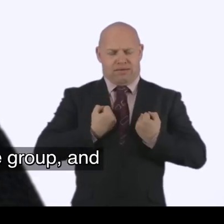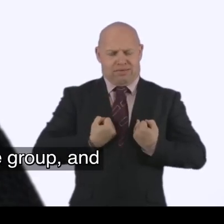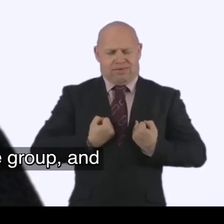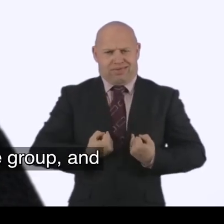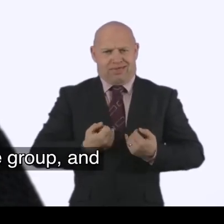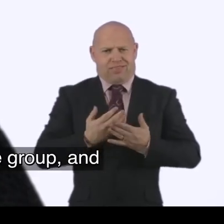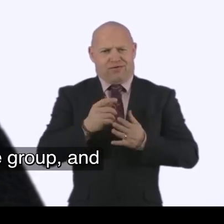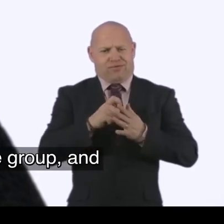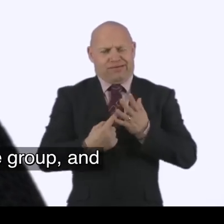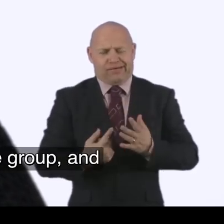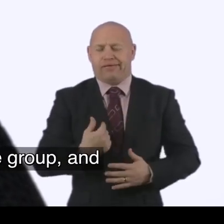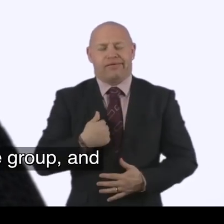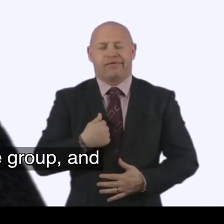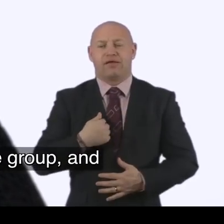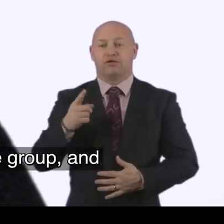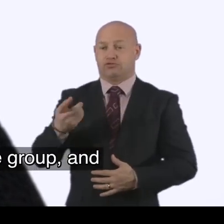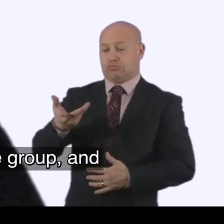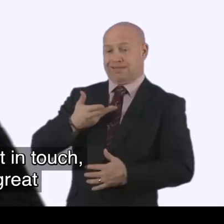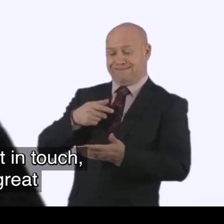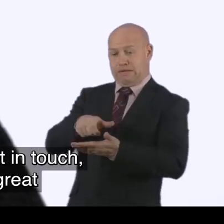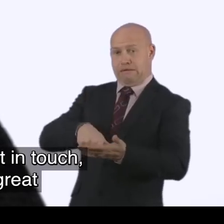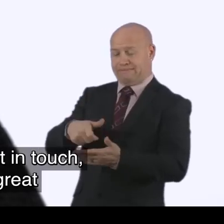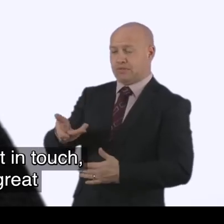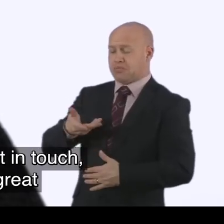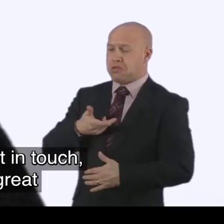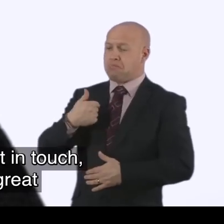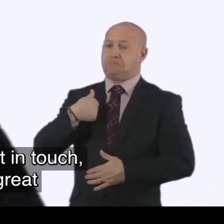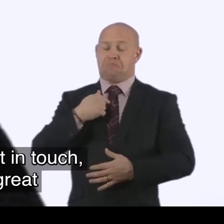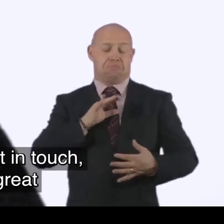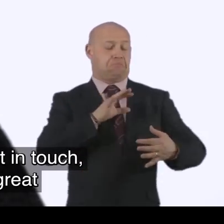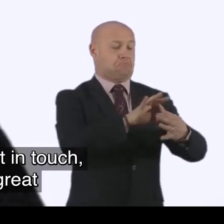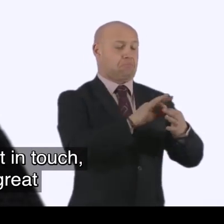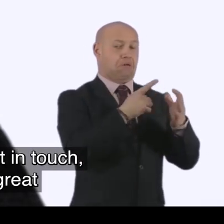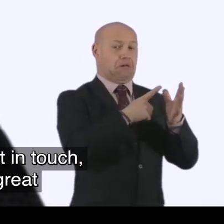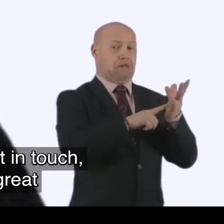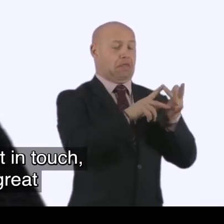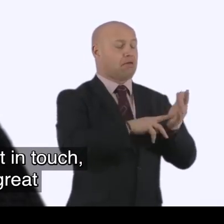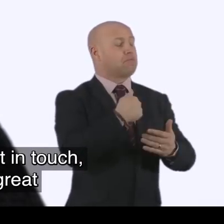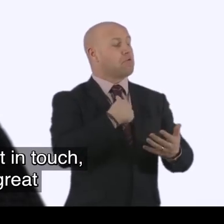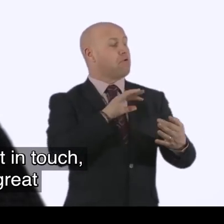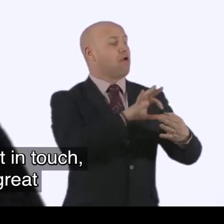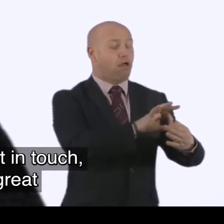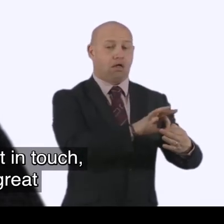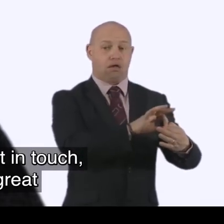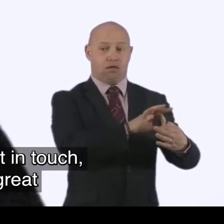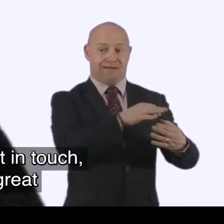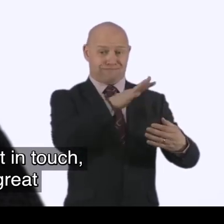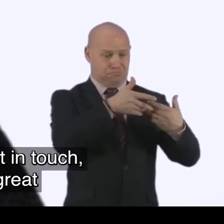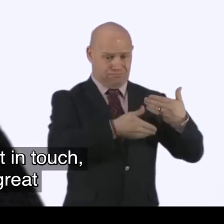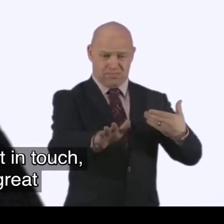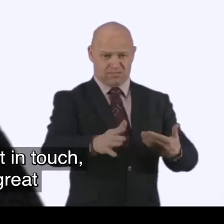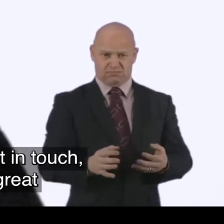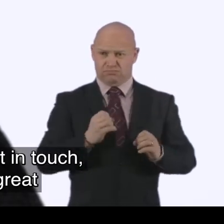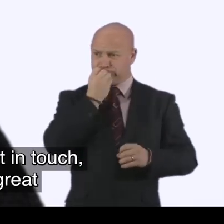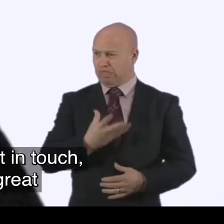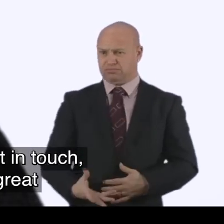more. Disabled. Um. She gave me some leaflets about it. And I got in touch. And from there on. It's